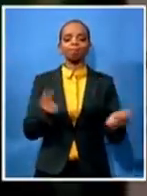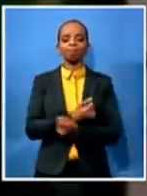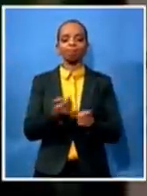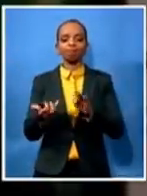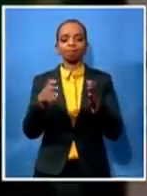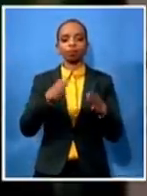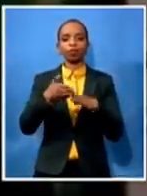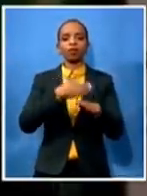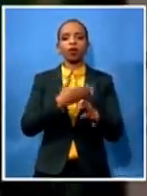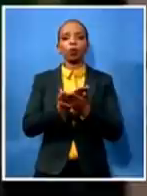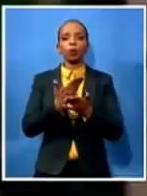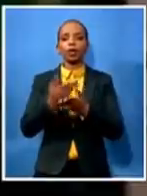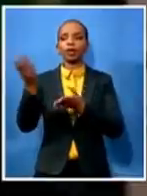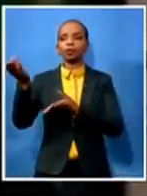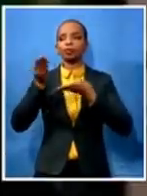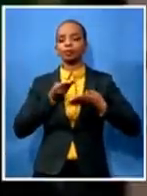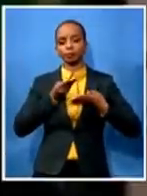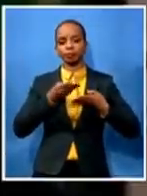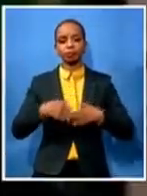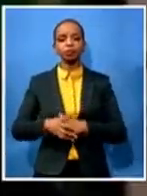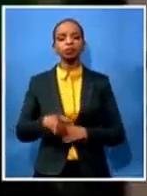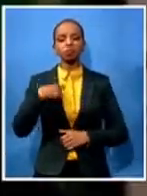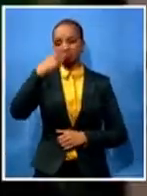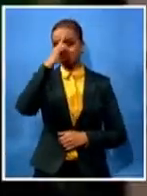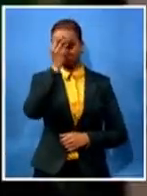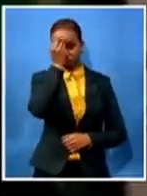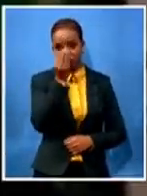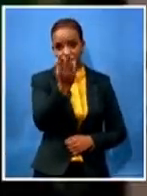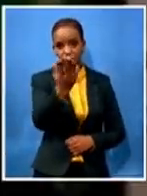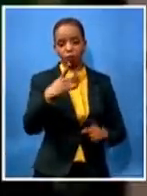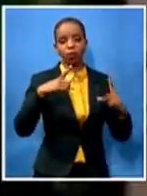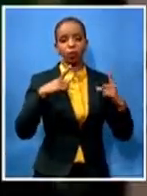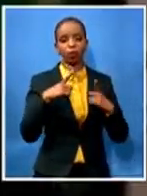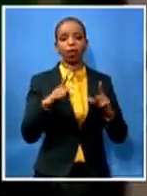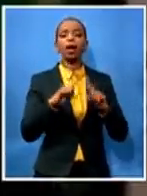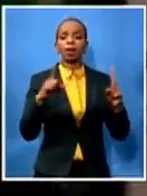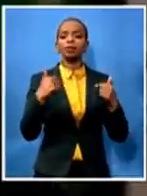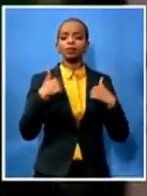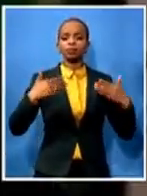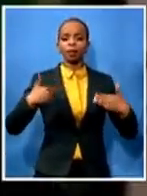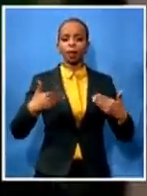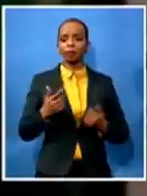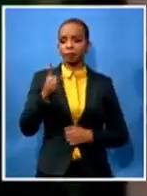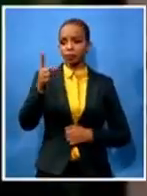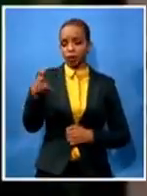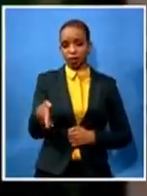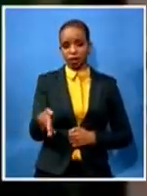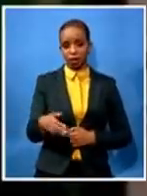but um i'm i'm grateful you are here and you have already